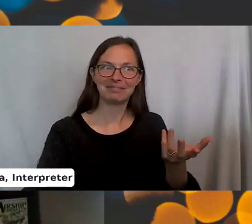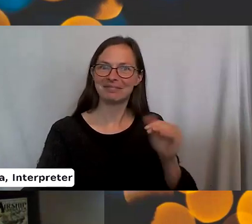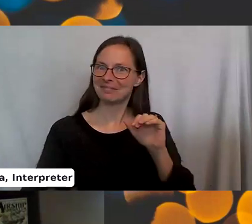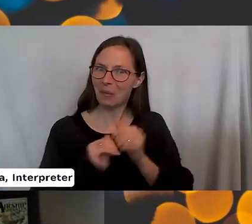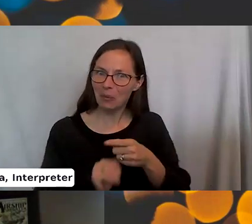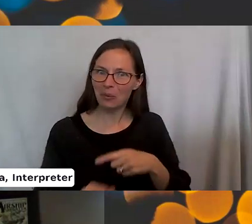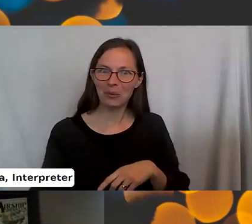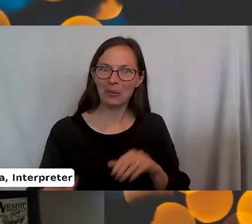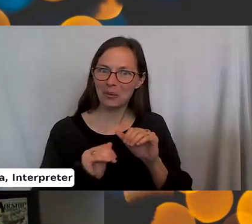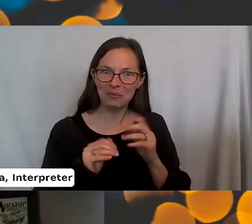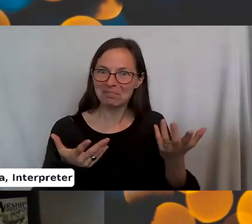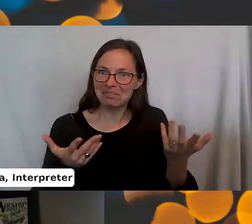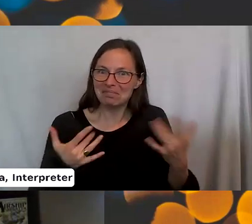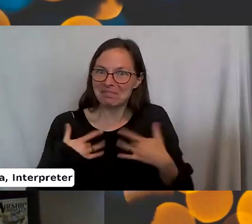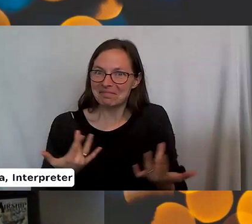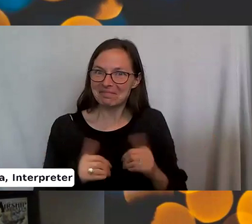are you? How's it going?